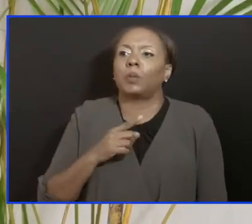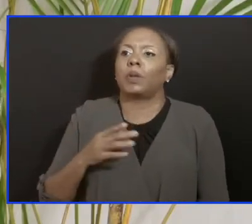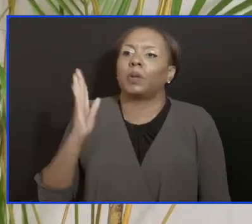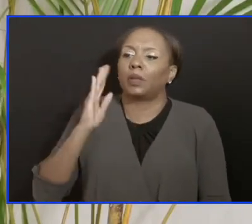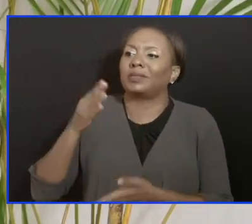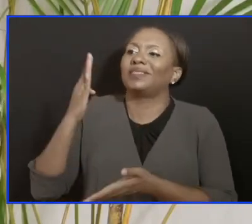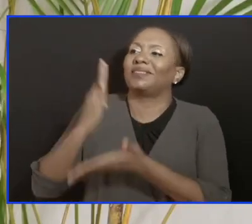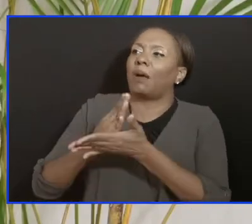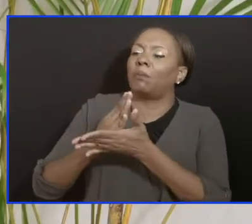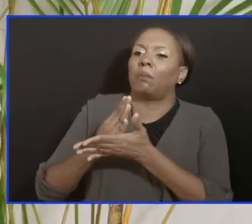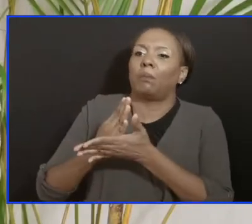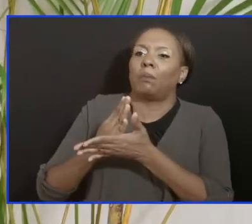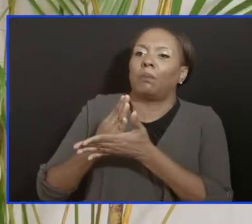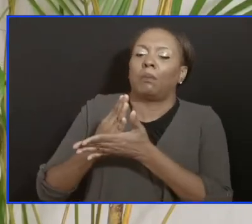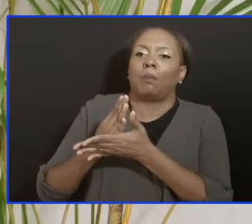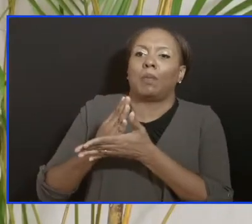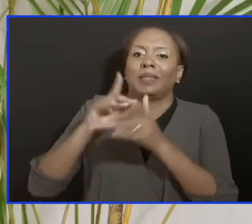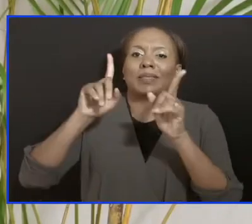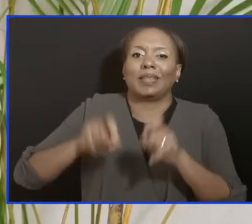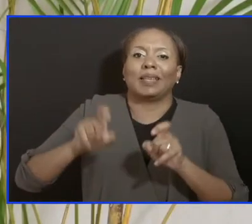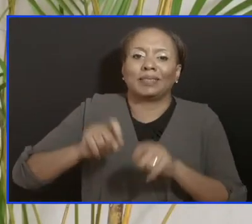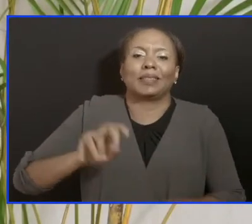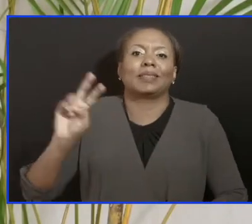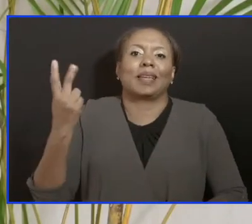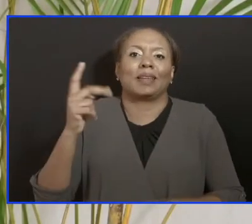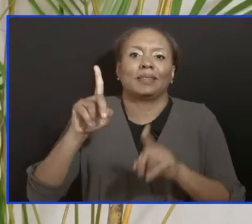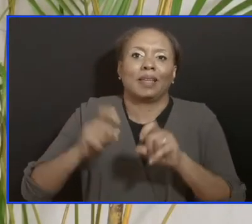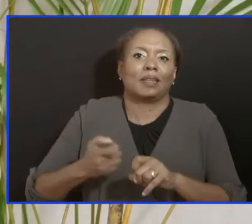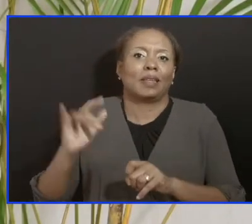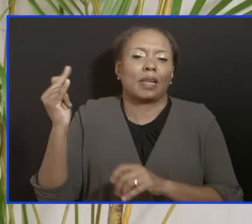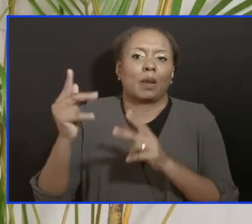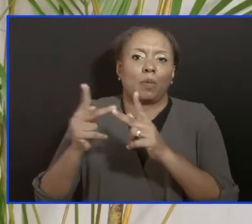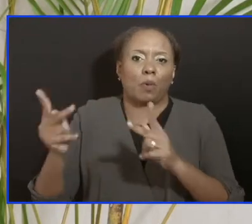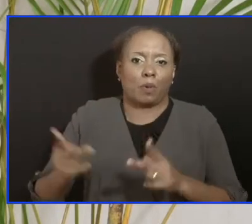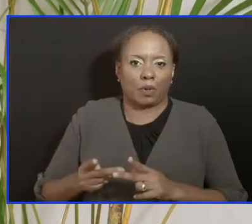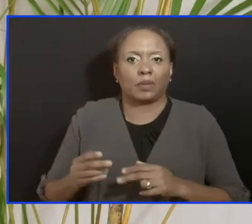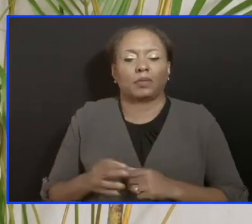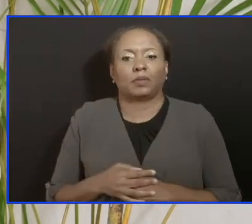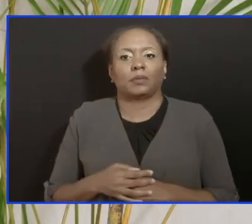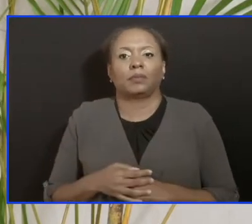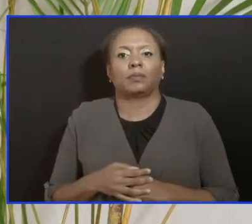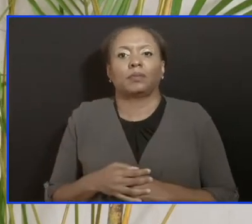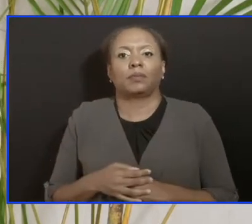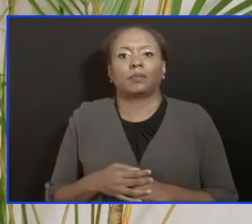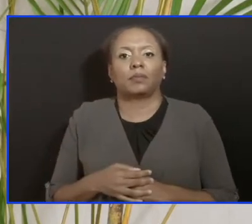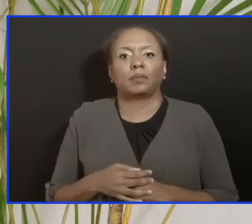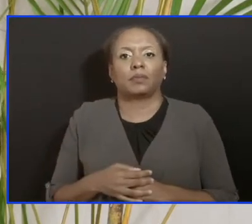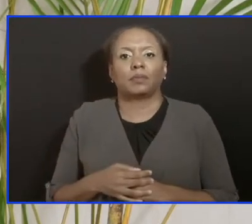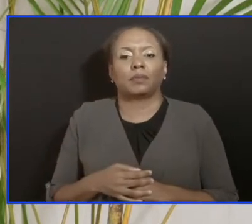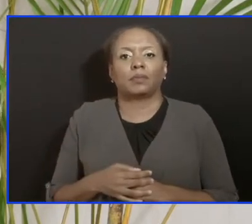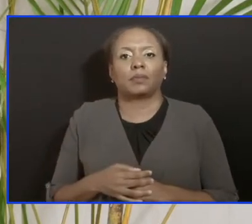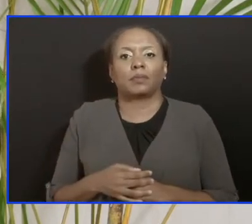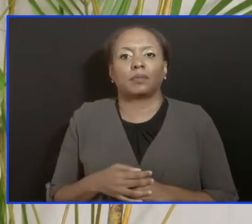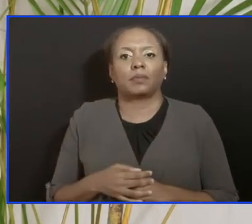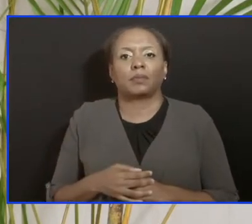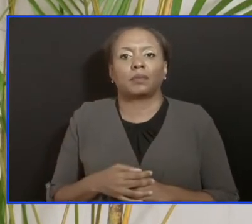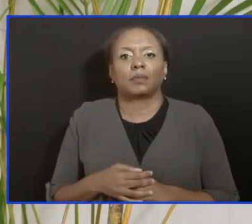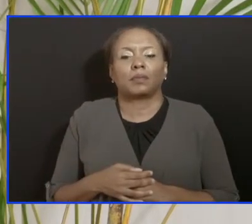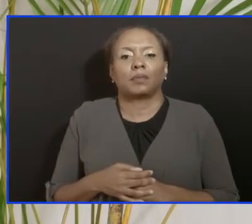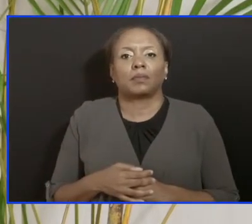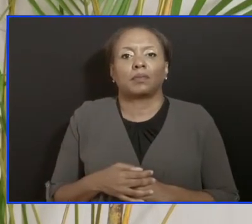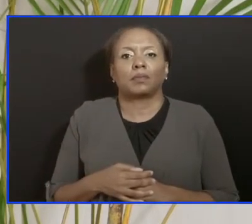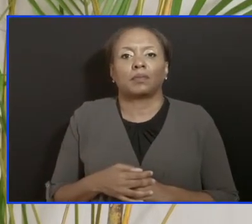alert you early that as a result of this, you will see an increase in the positivity rate, the daily